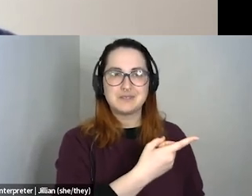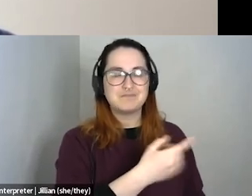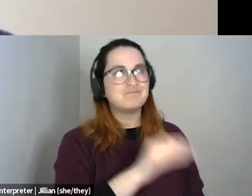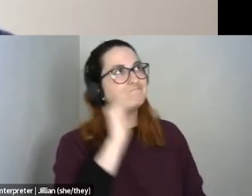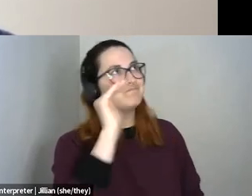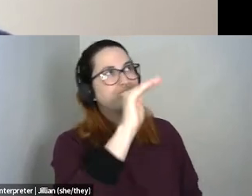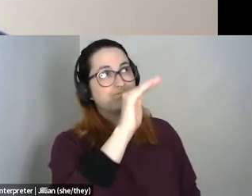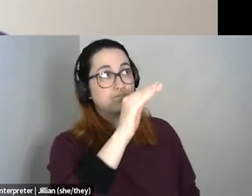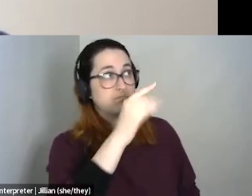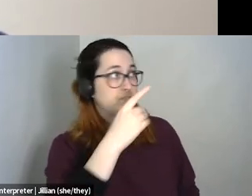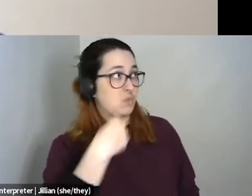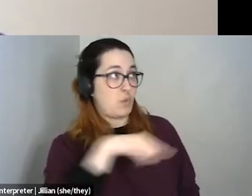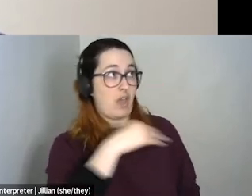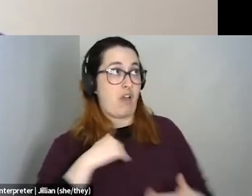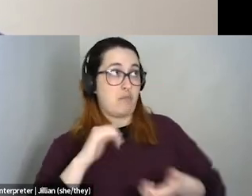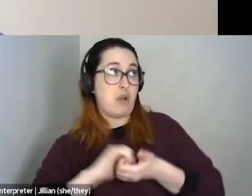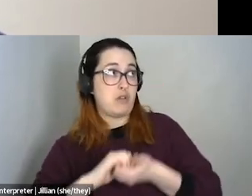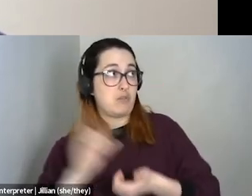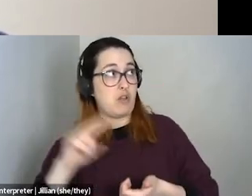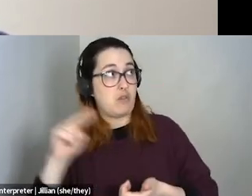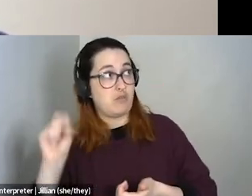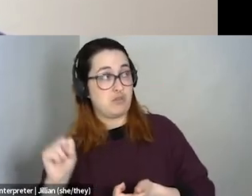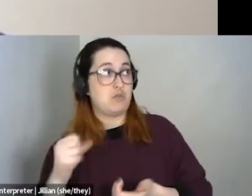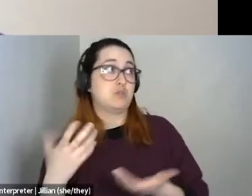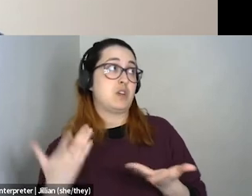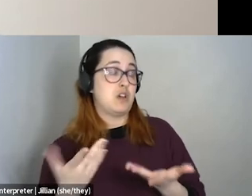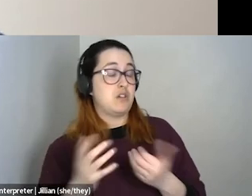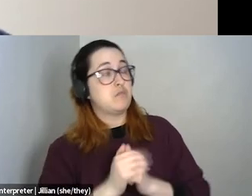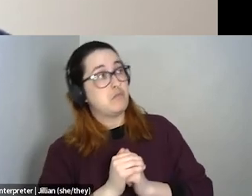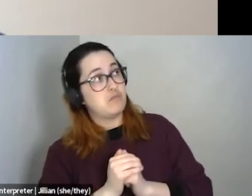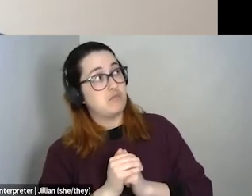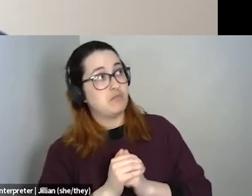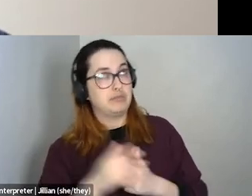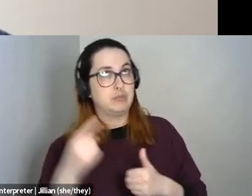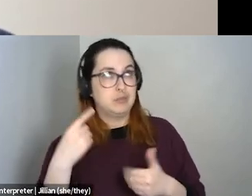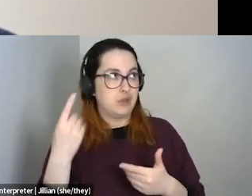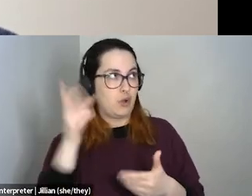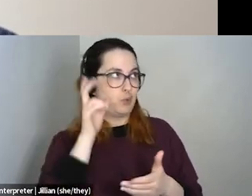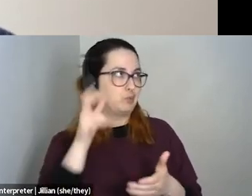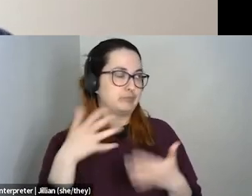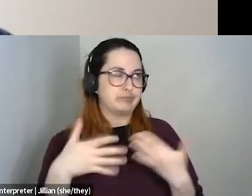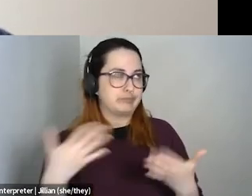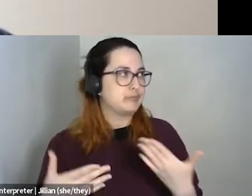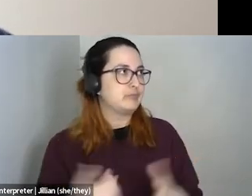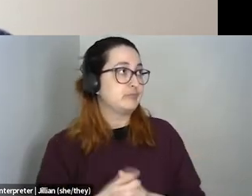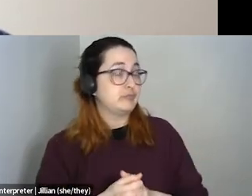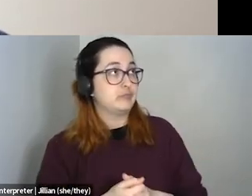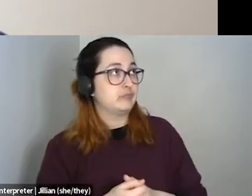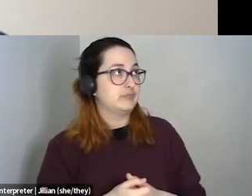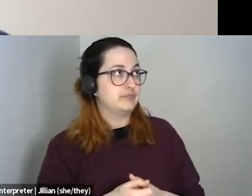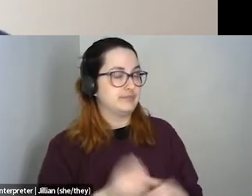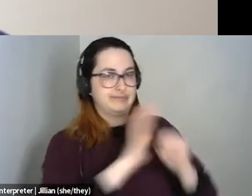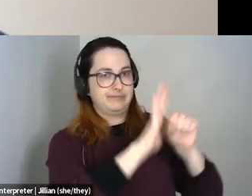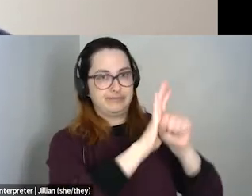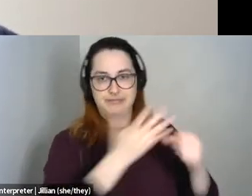connected to this organization in Nova Scotia. Um, and we heard that whatever, whatever, um, you know, I, I'm sure